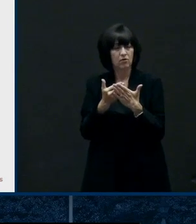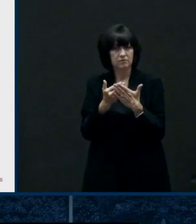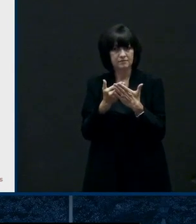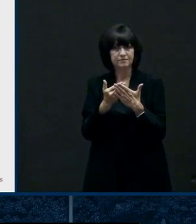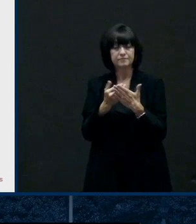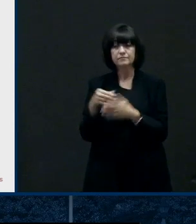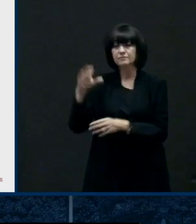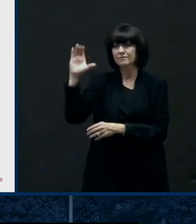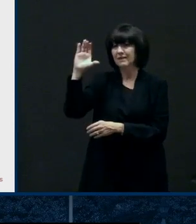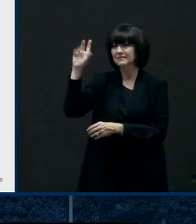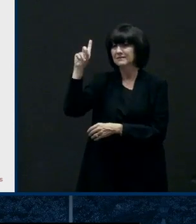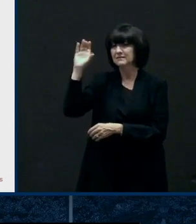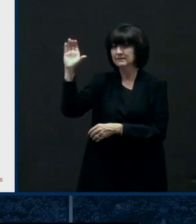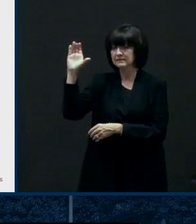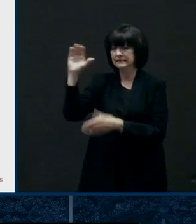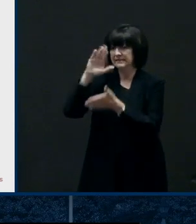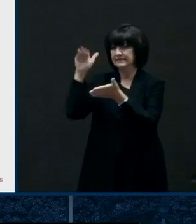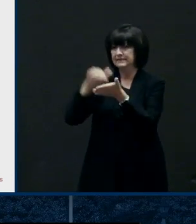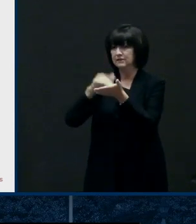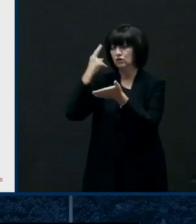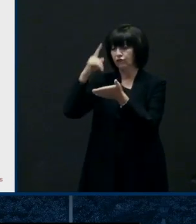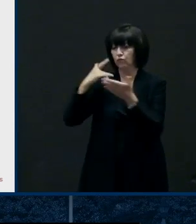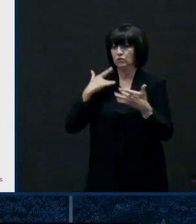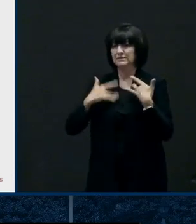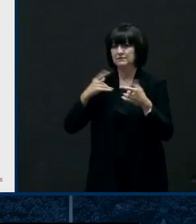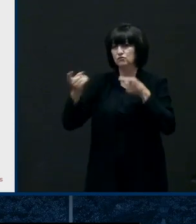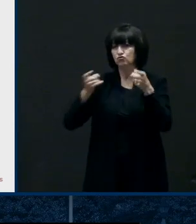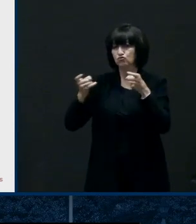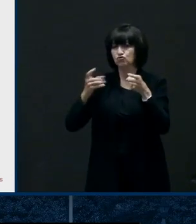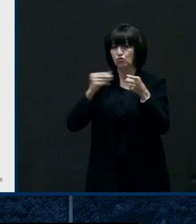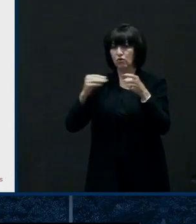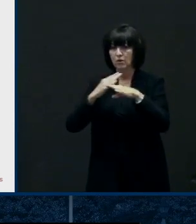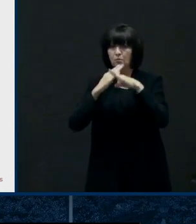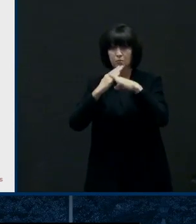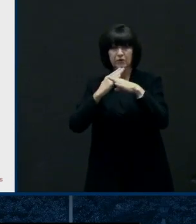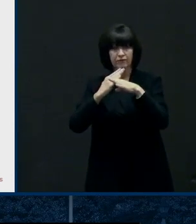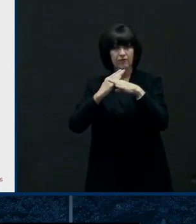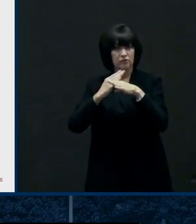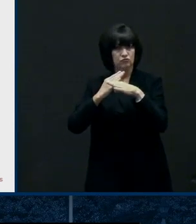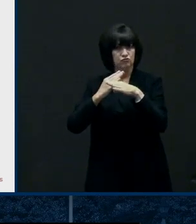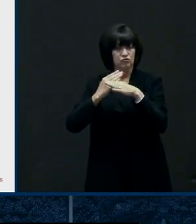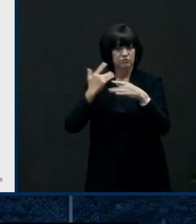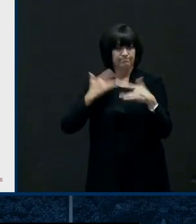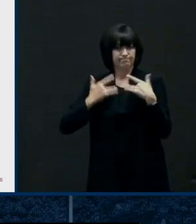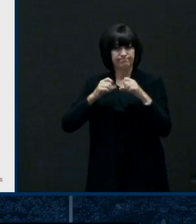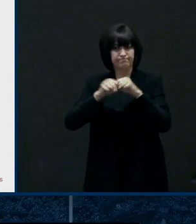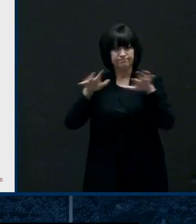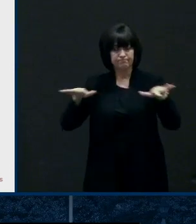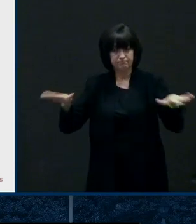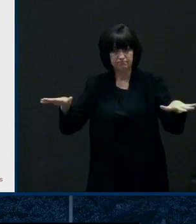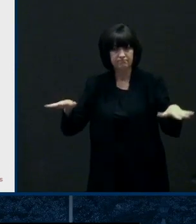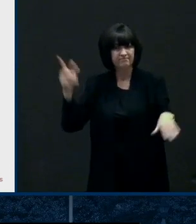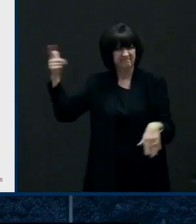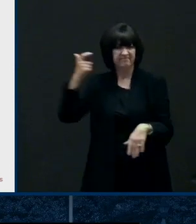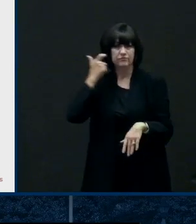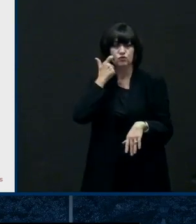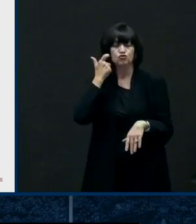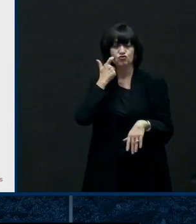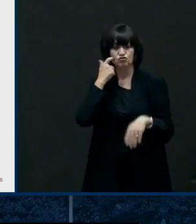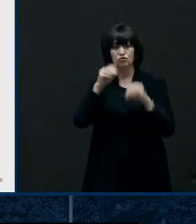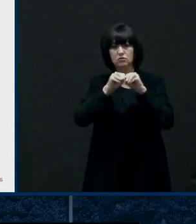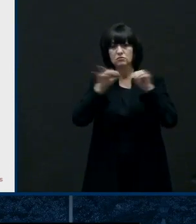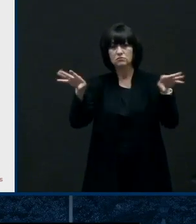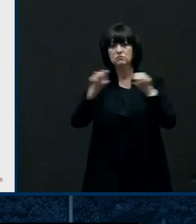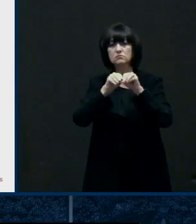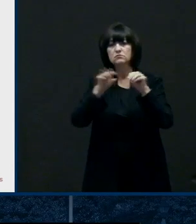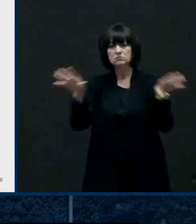cdc centers for disease control and prevention um just yesterday put up new guidance around face coverings with valves i want to